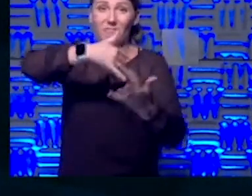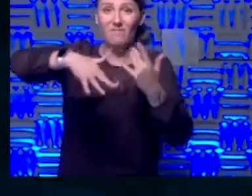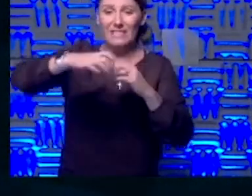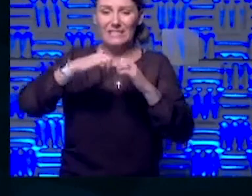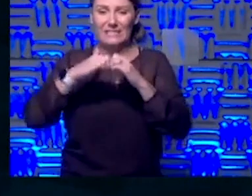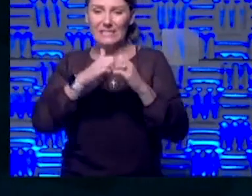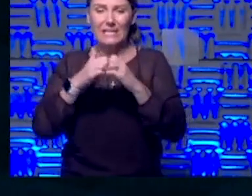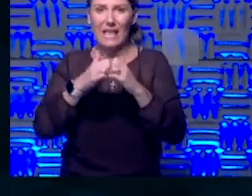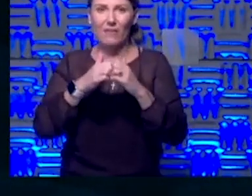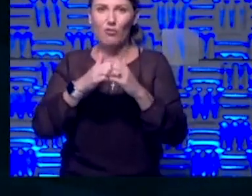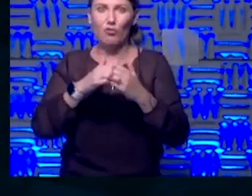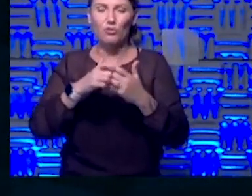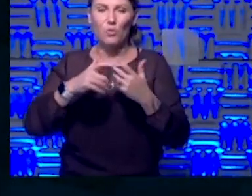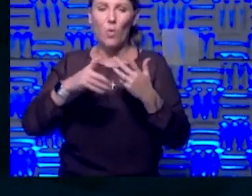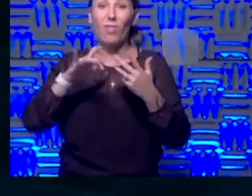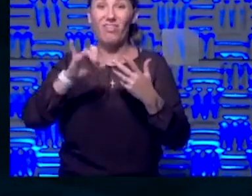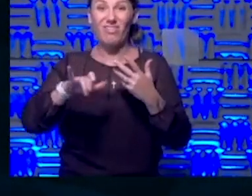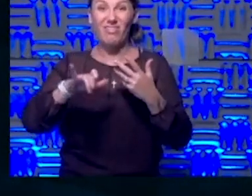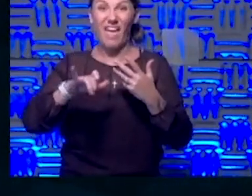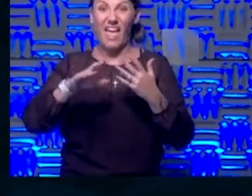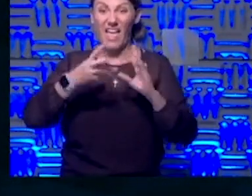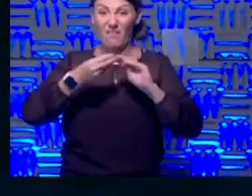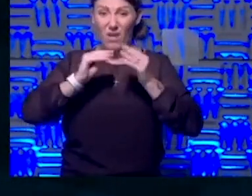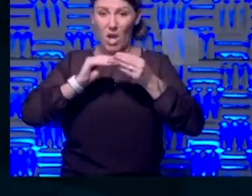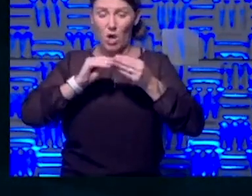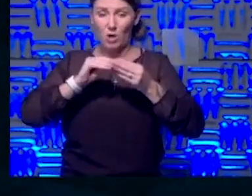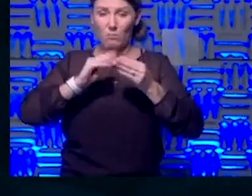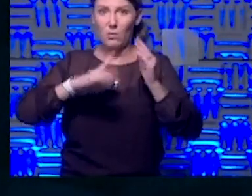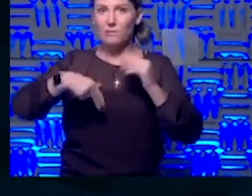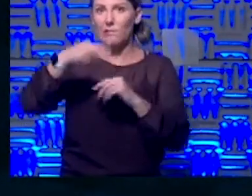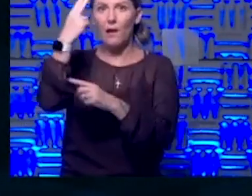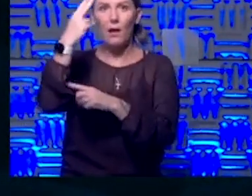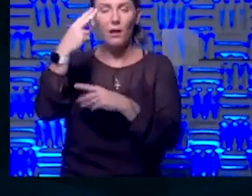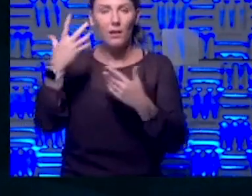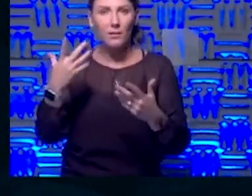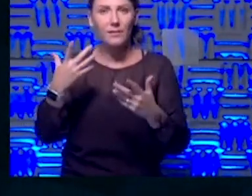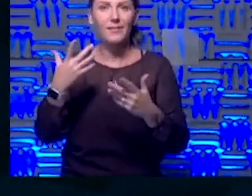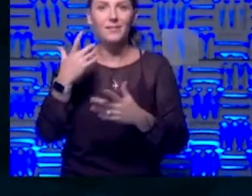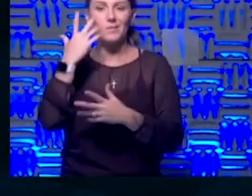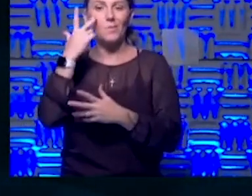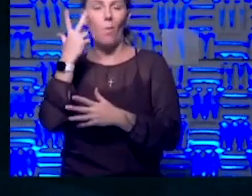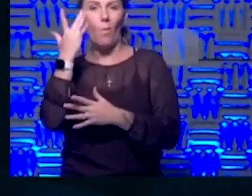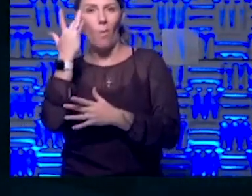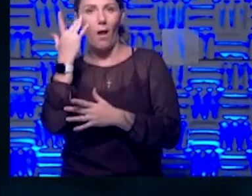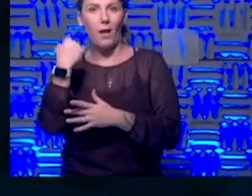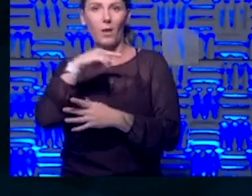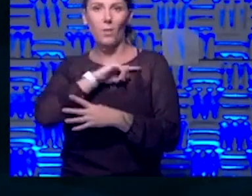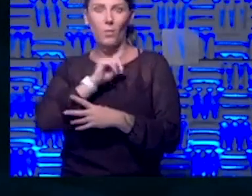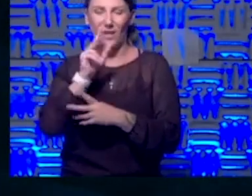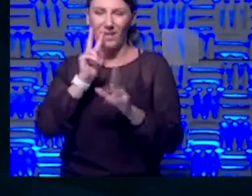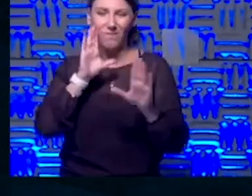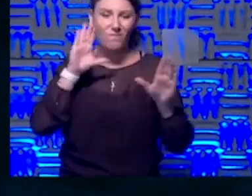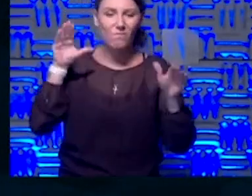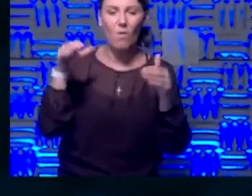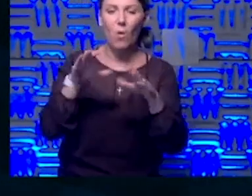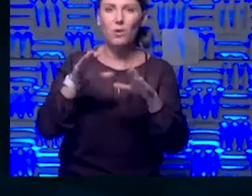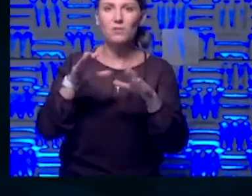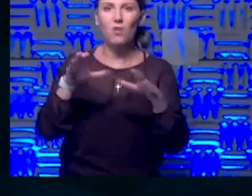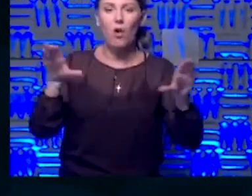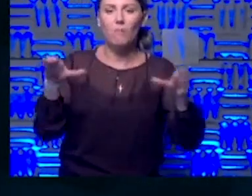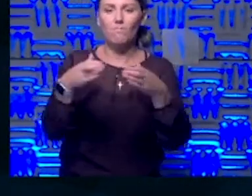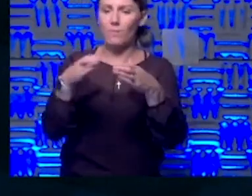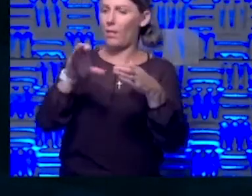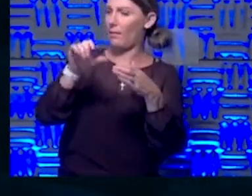mixing variable is so high. Um, which is why we look at clusters, right? That's, that's why we are trying to keep